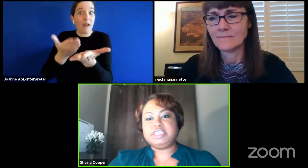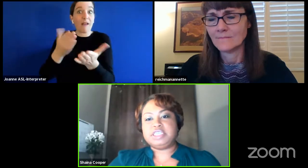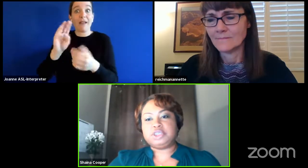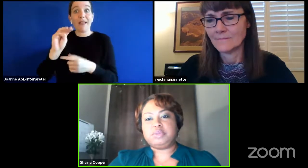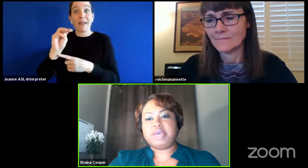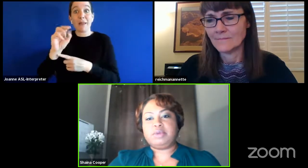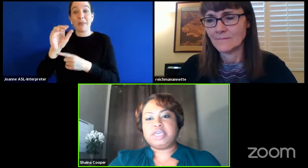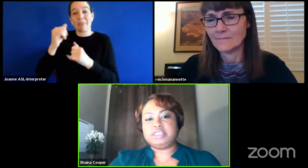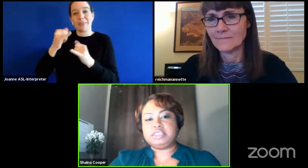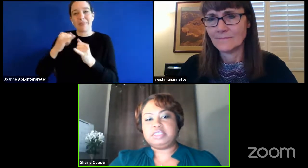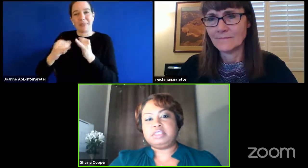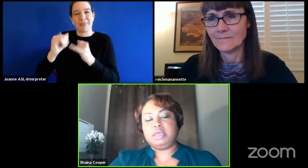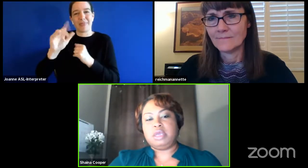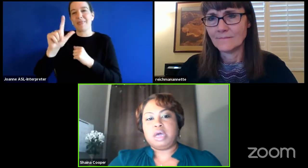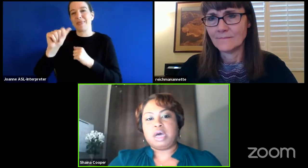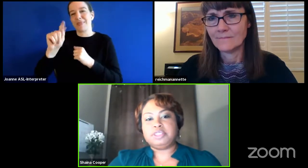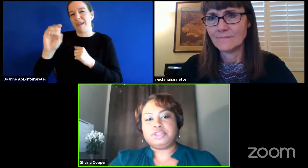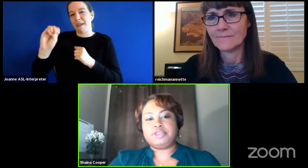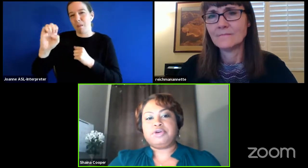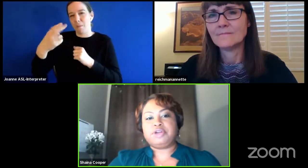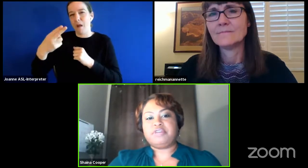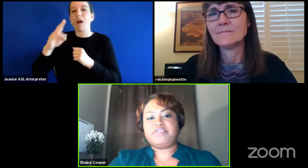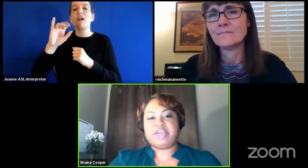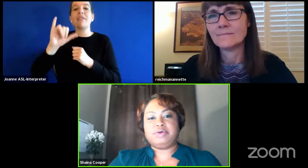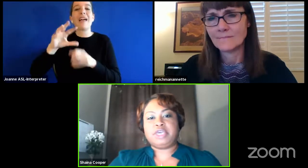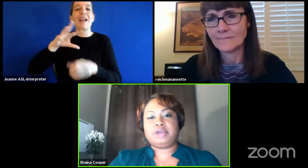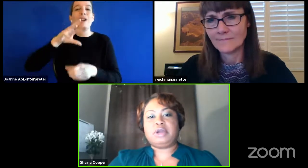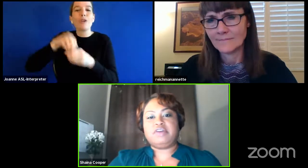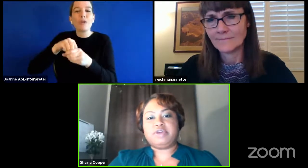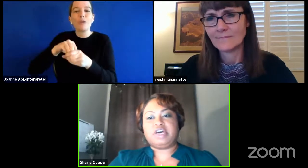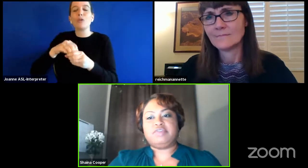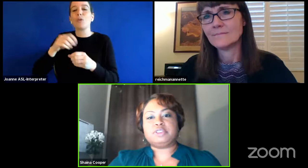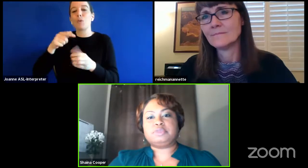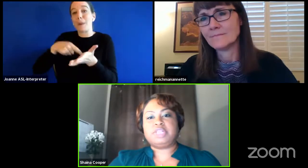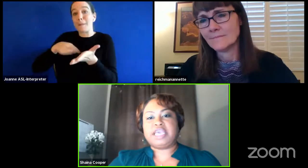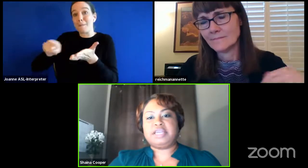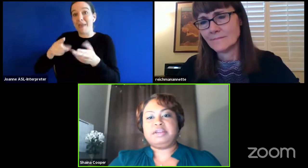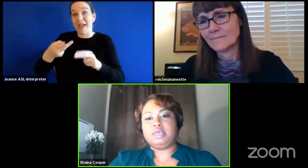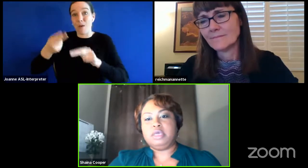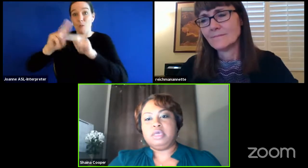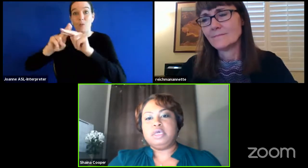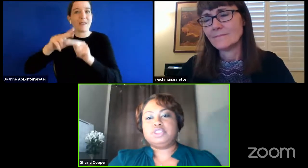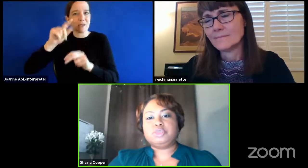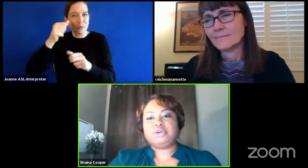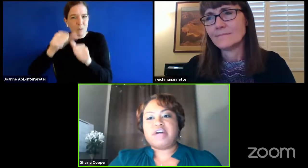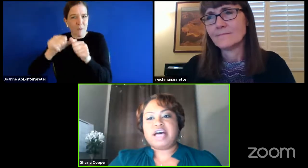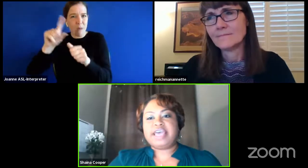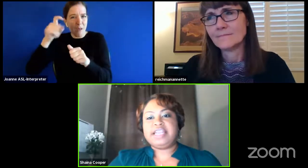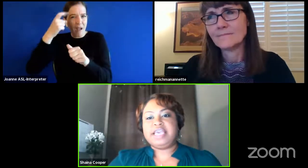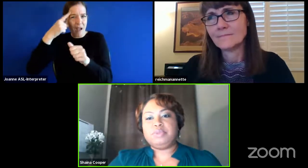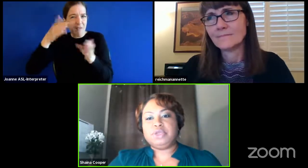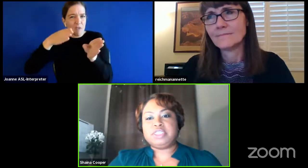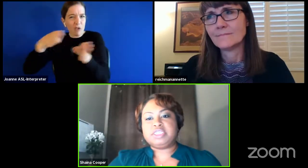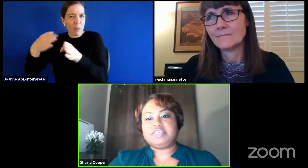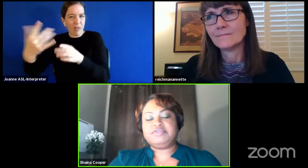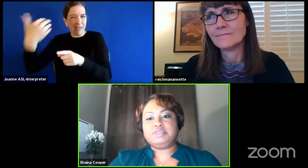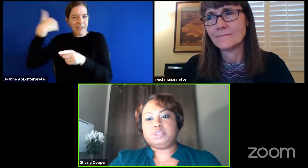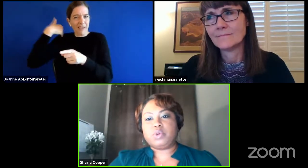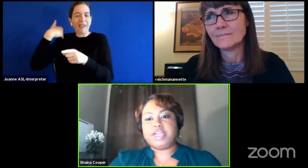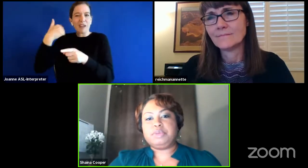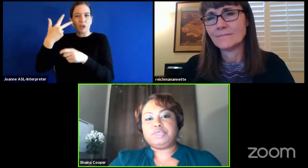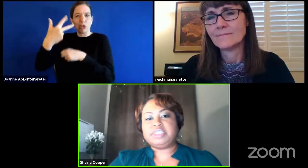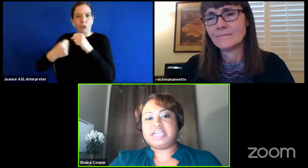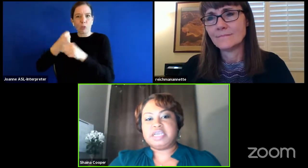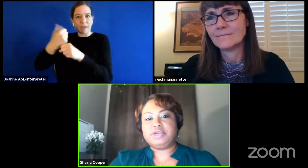funding teacher pay increases under the third and final year of the governor's plan to provide a cumulative